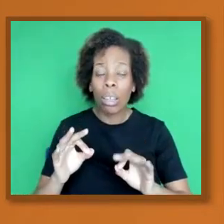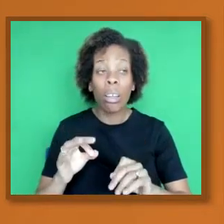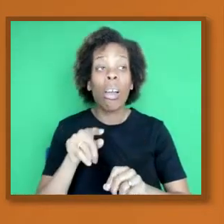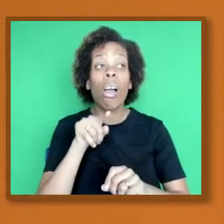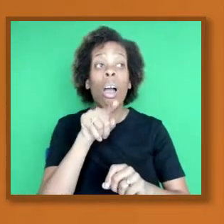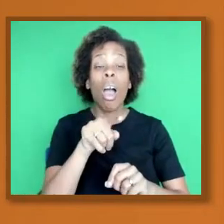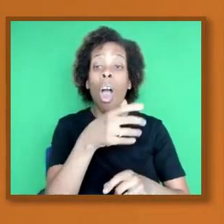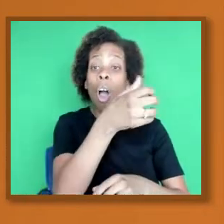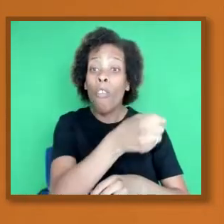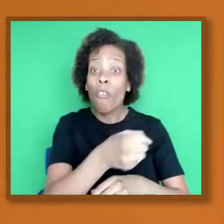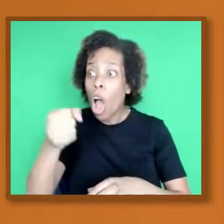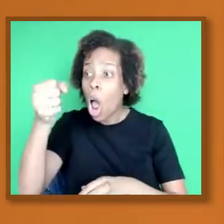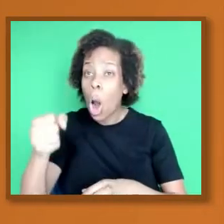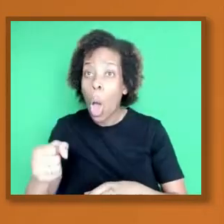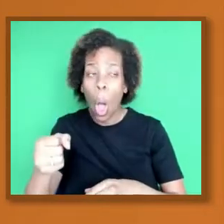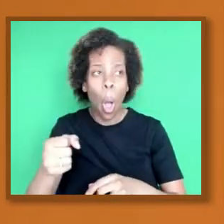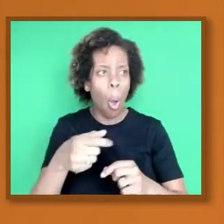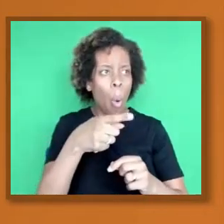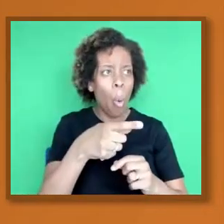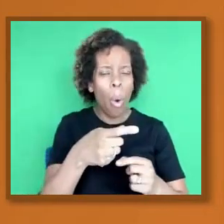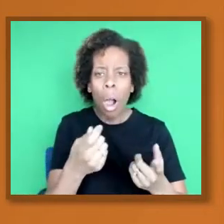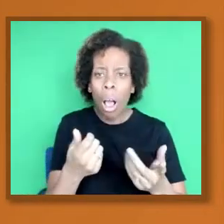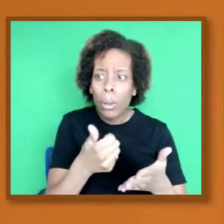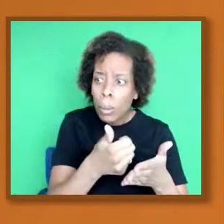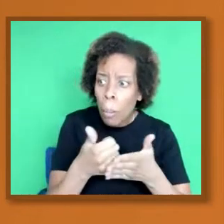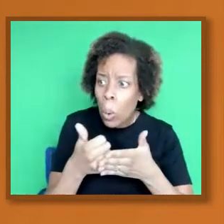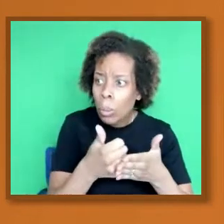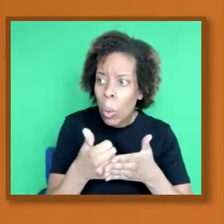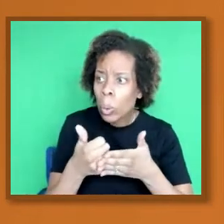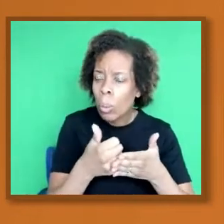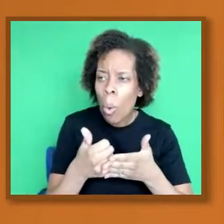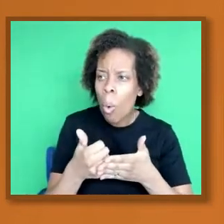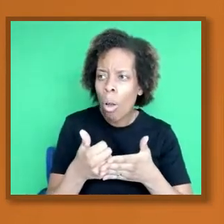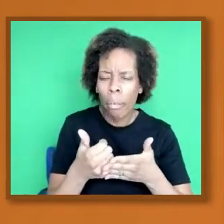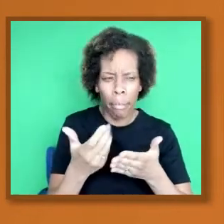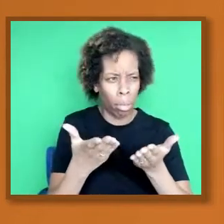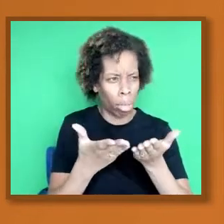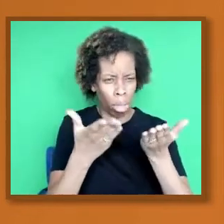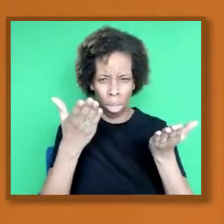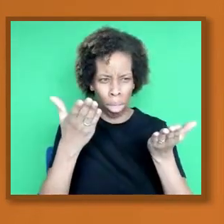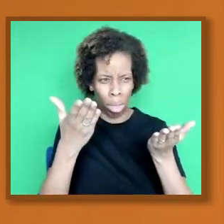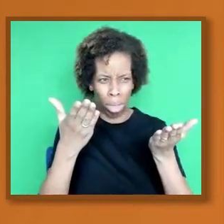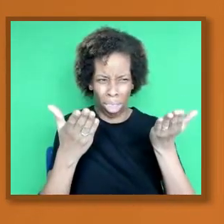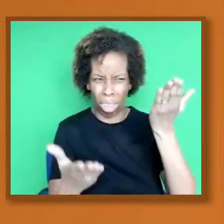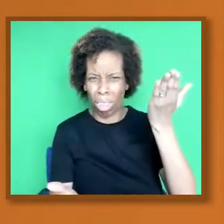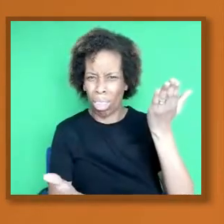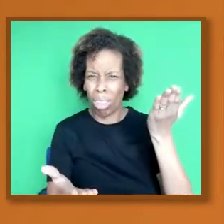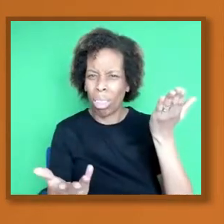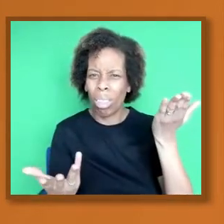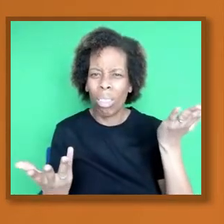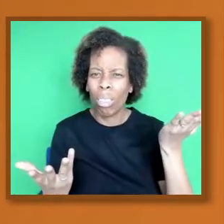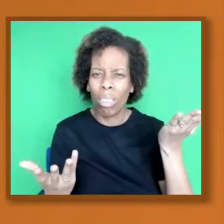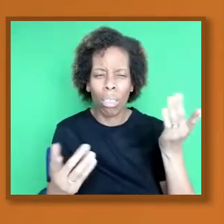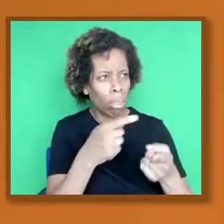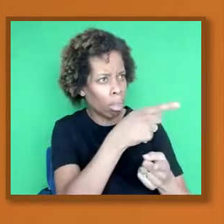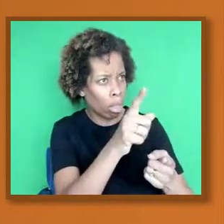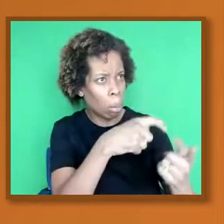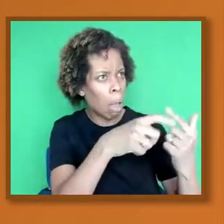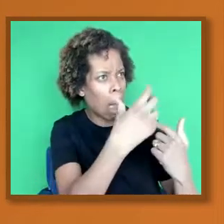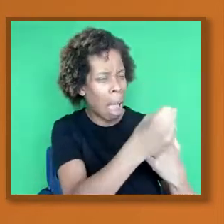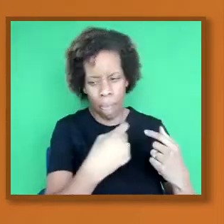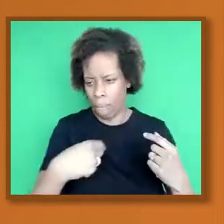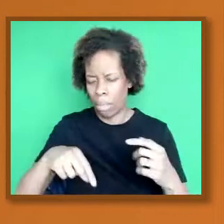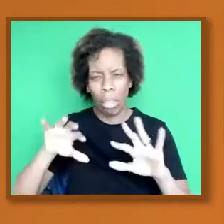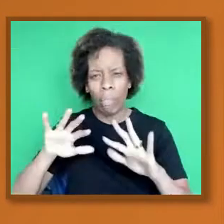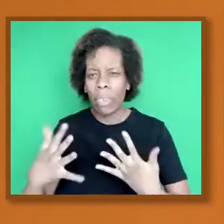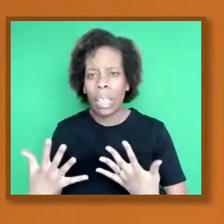to us to the same rates as they were to other communities? That these are essentially issues of